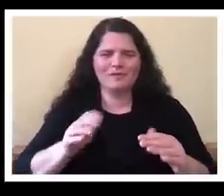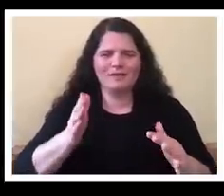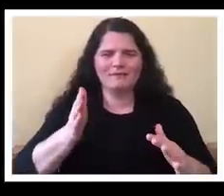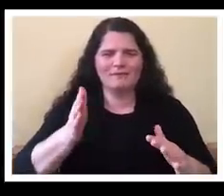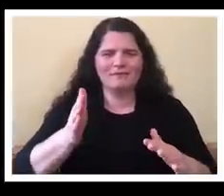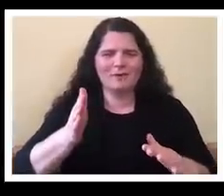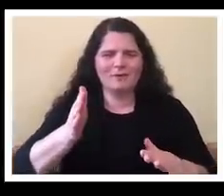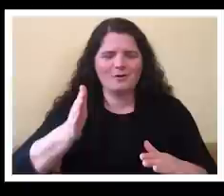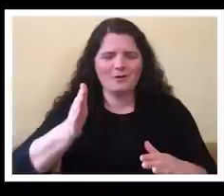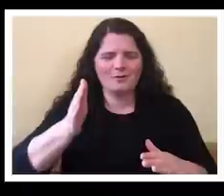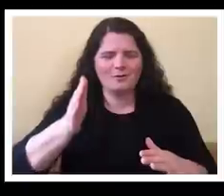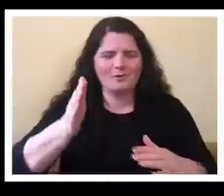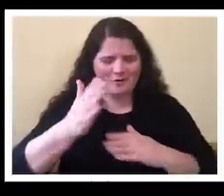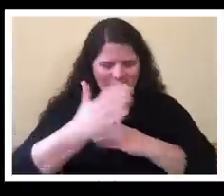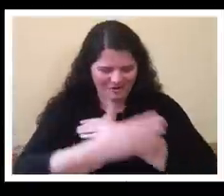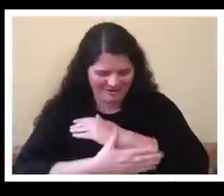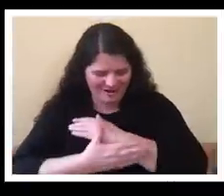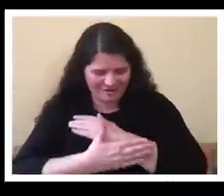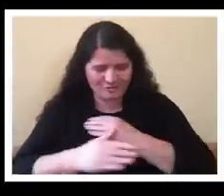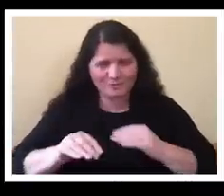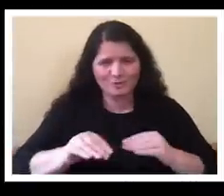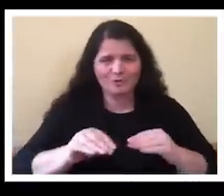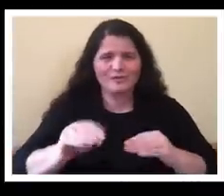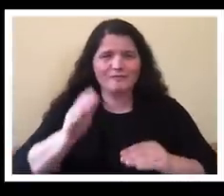Our country's moving forward.